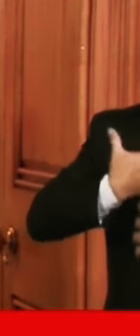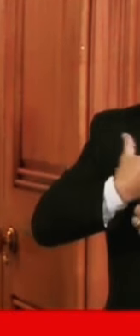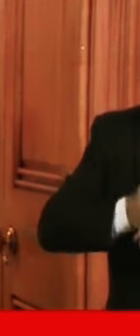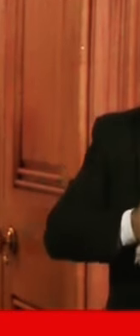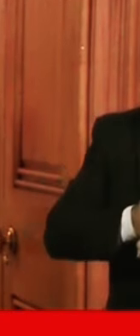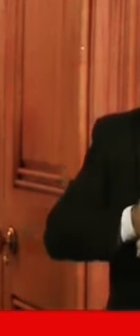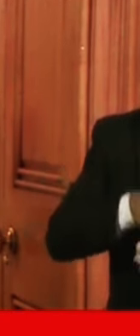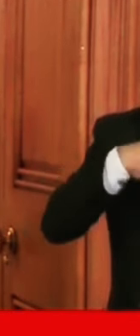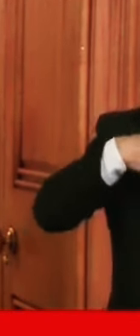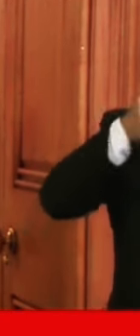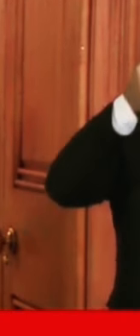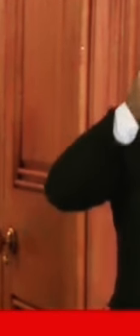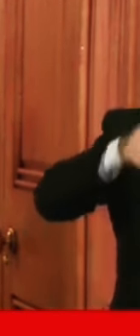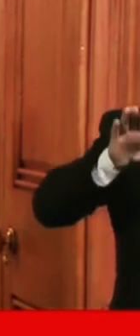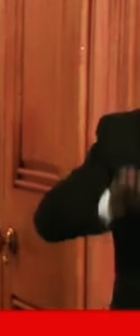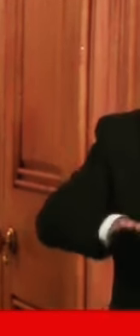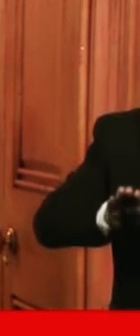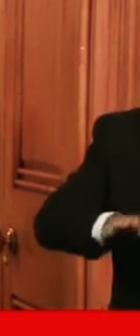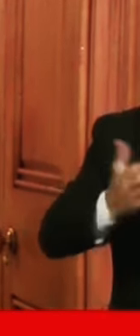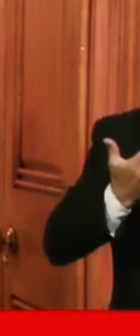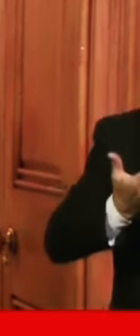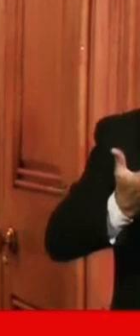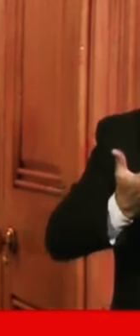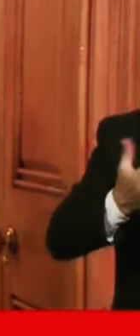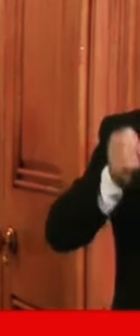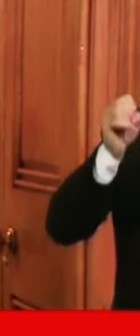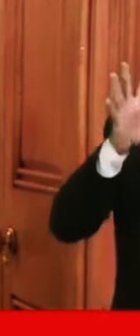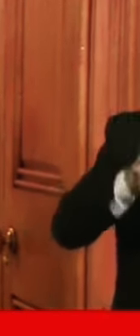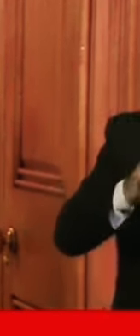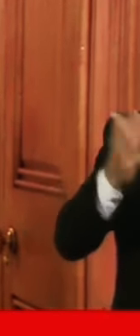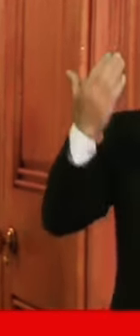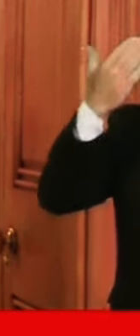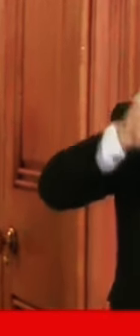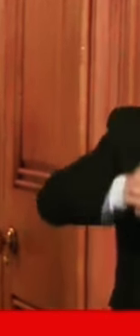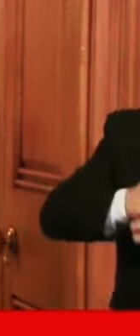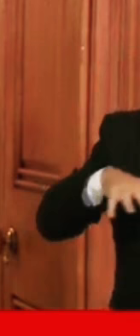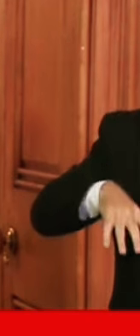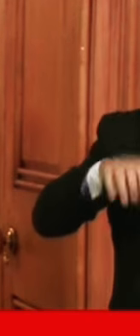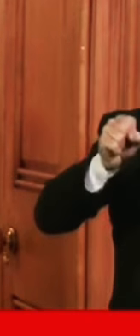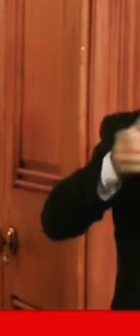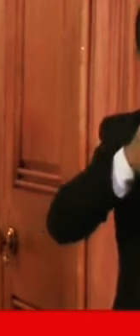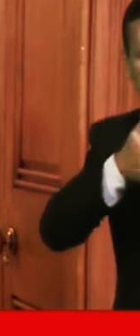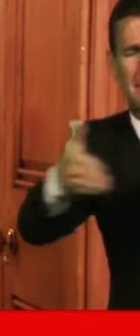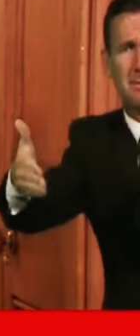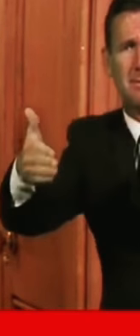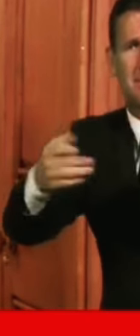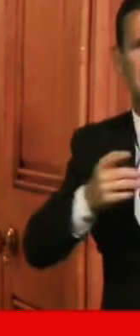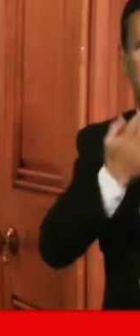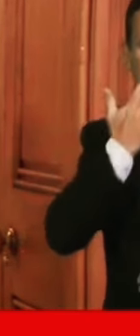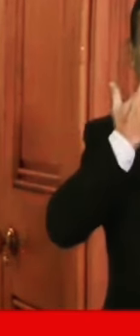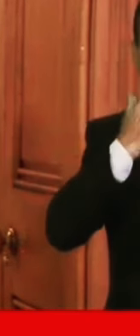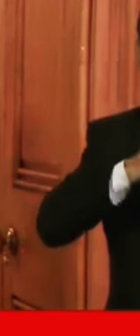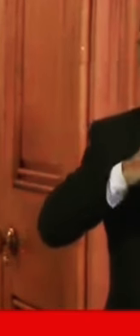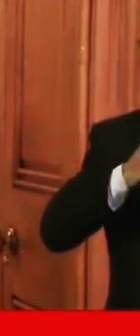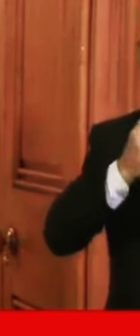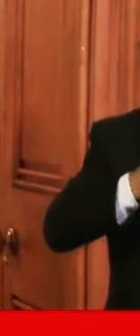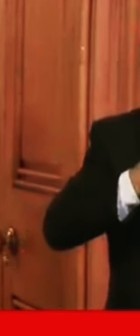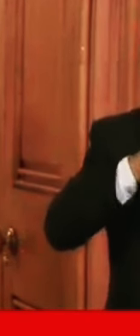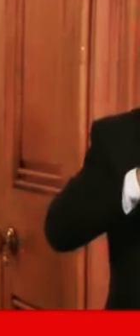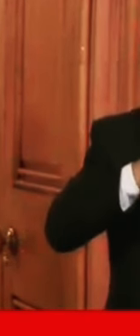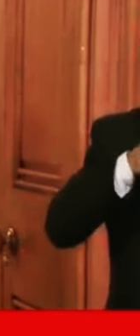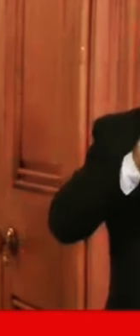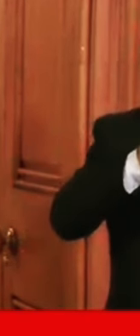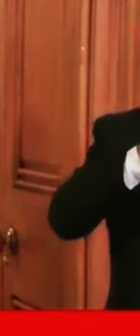A month that is so special for so many people. This Ramadan, many Muslims who serve their